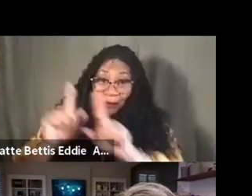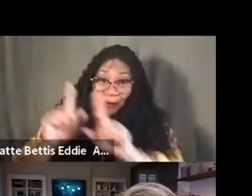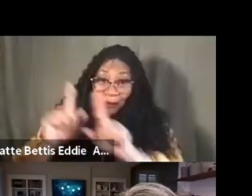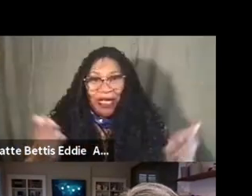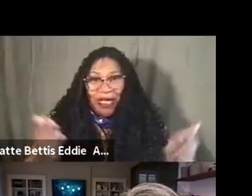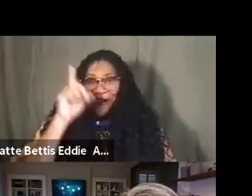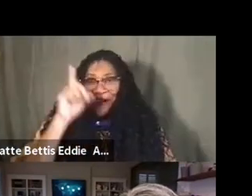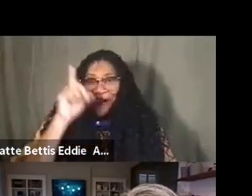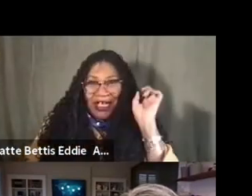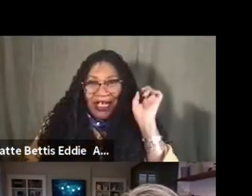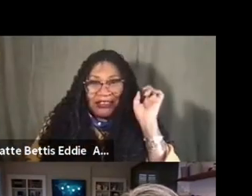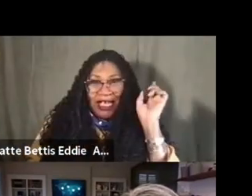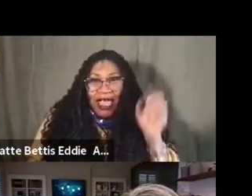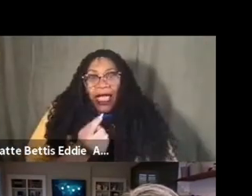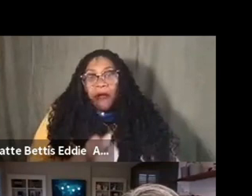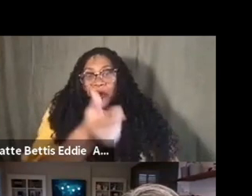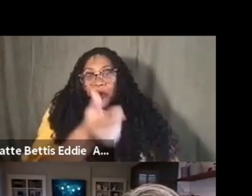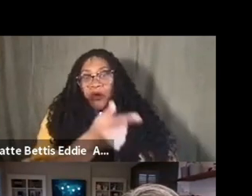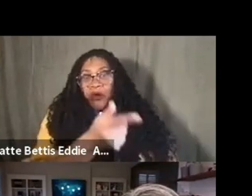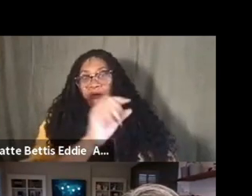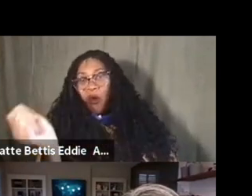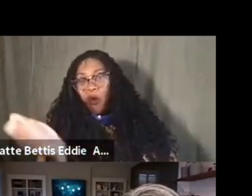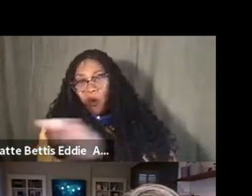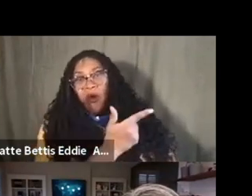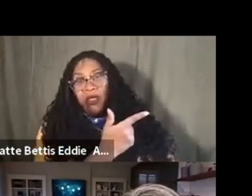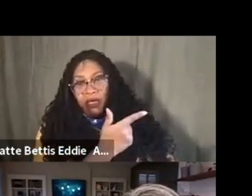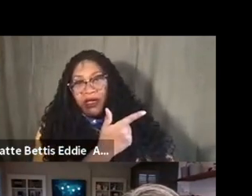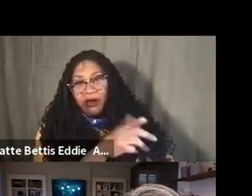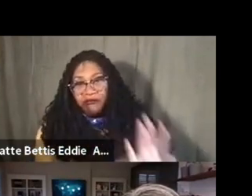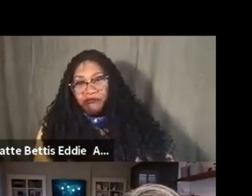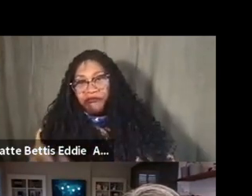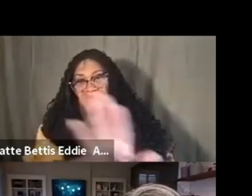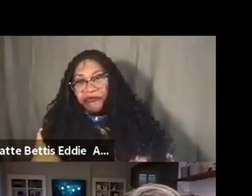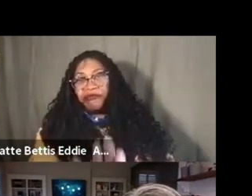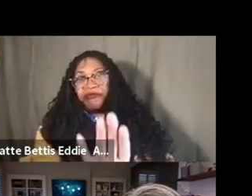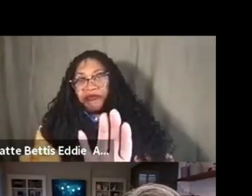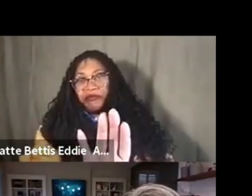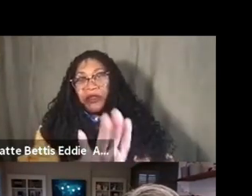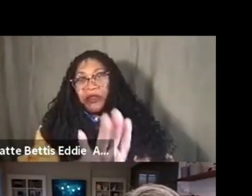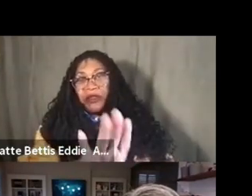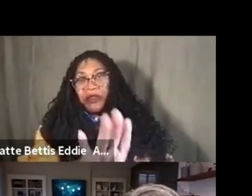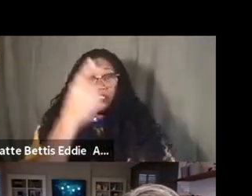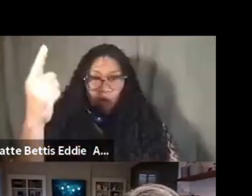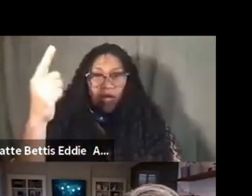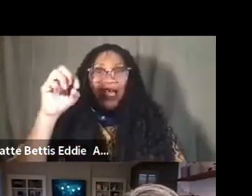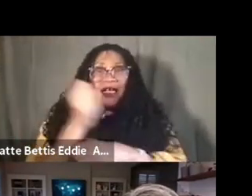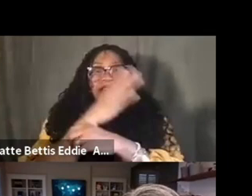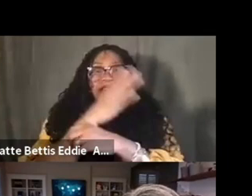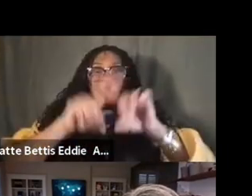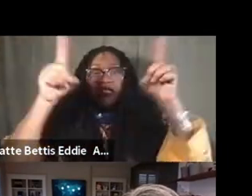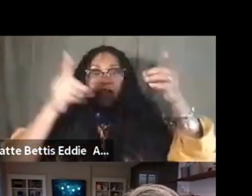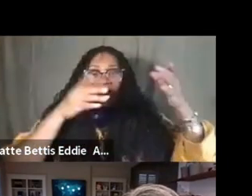know, I, I remove all of it, you know, from the space, um, and that's just one, you know, of several different strategies,